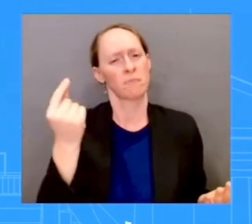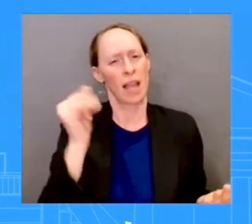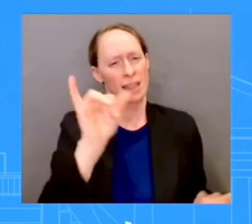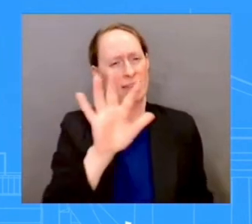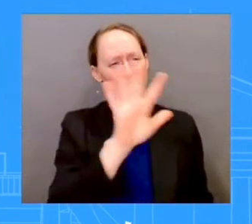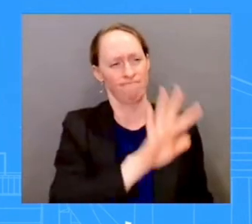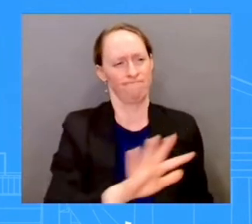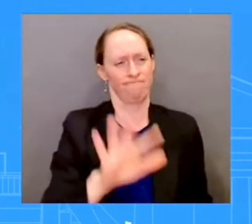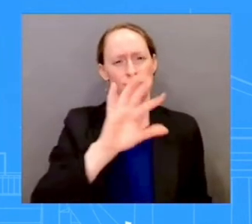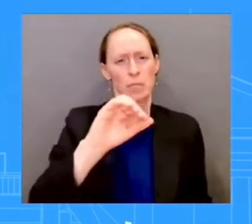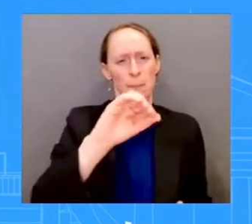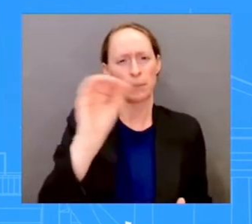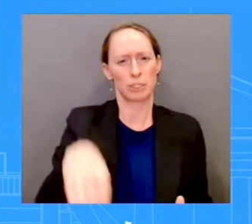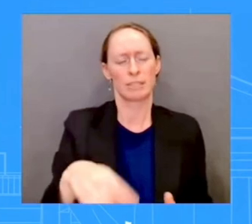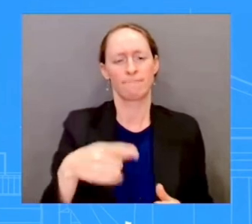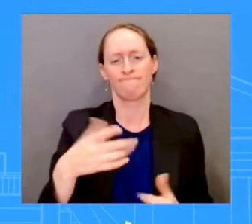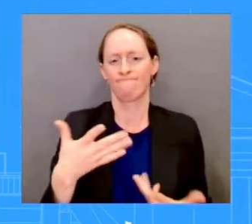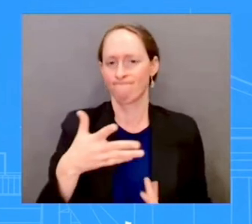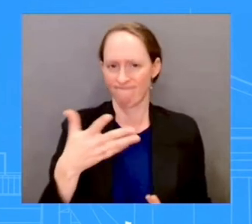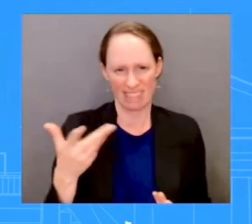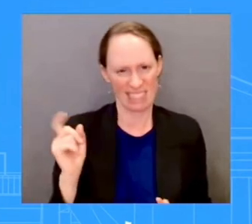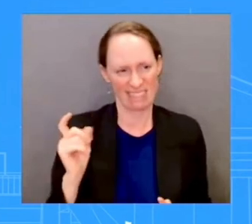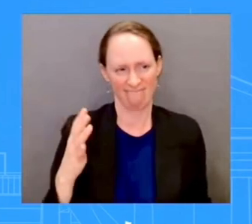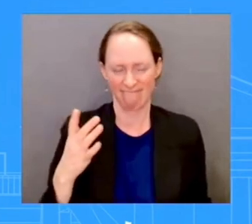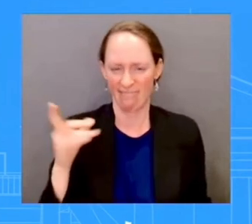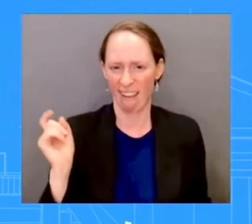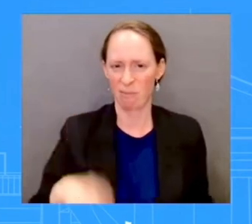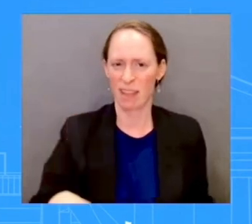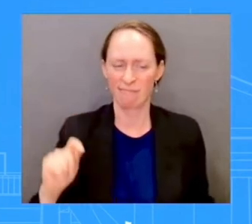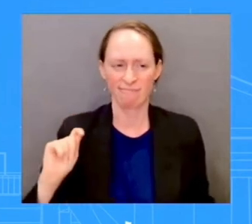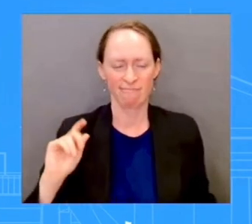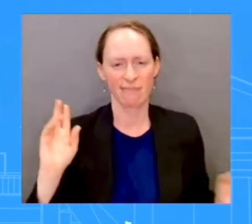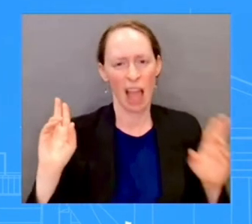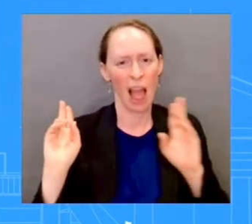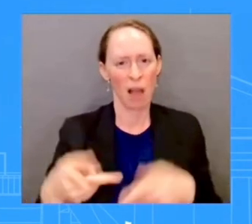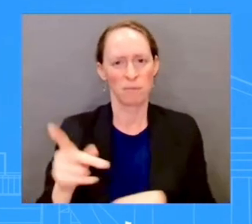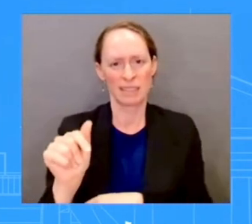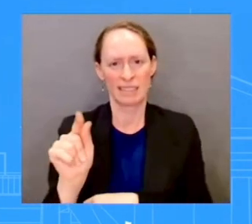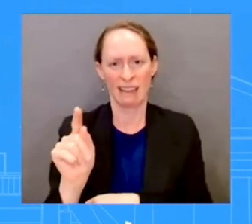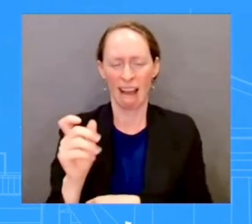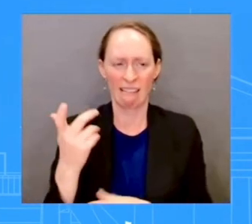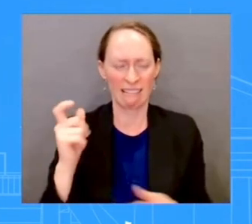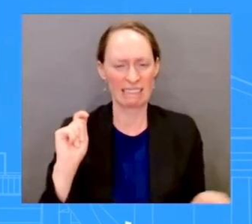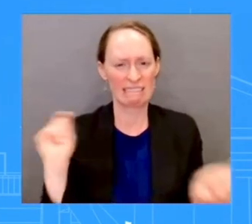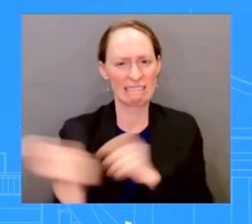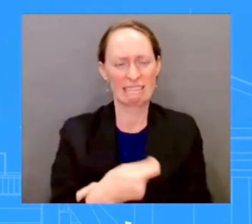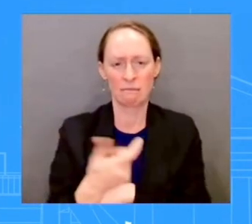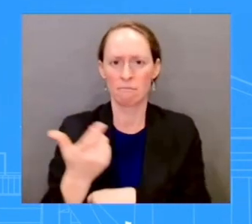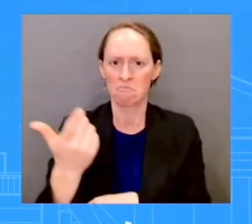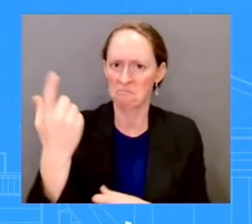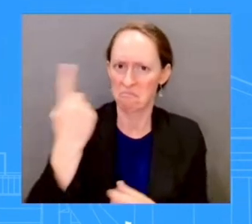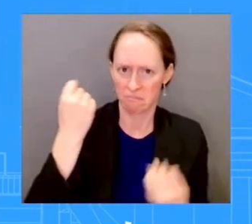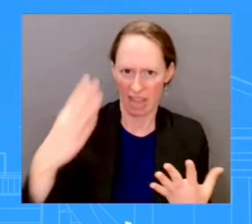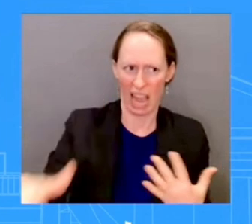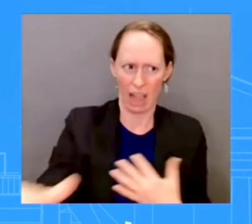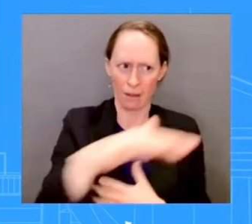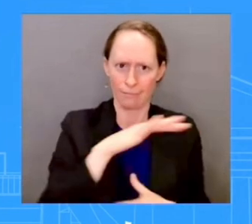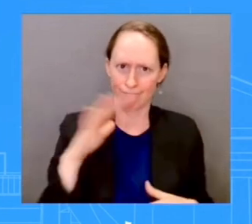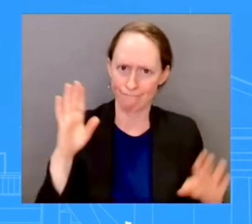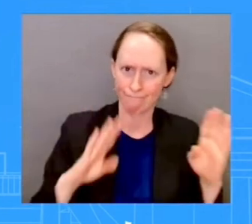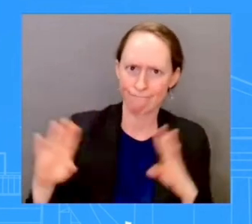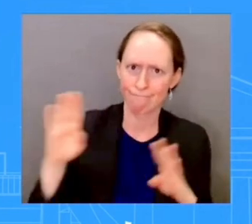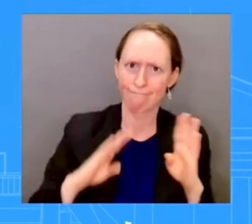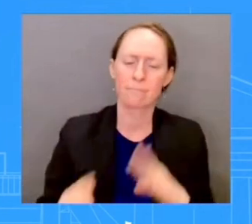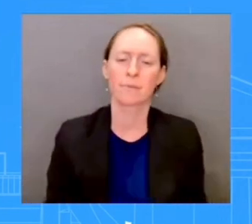How concerned should Americans be? So we are investing an enormous amount in grid resilience through a number of pieces of legislation that the President has